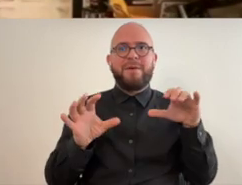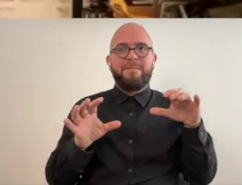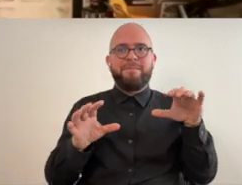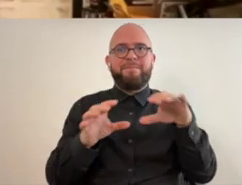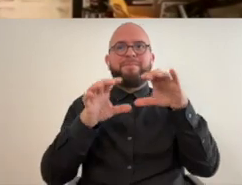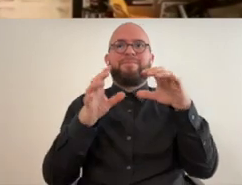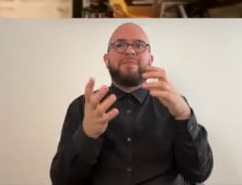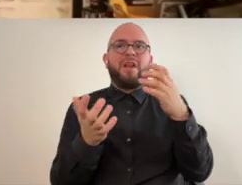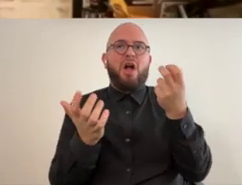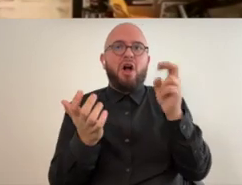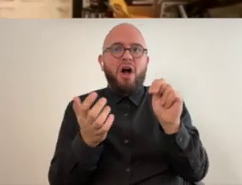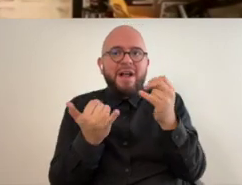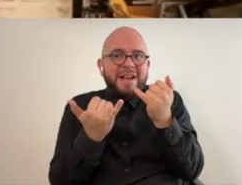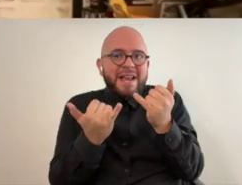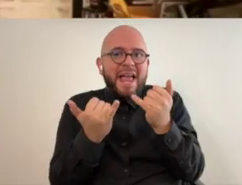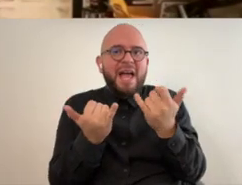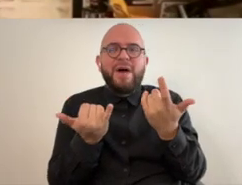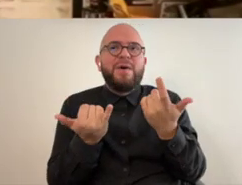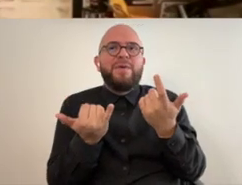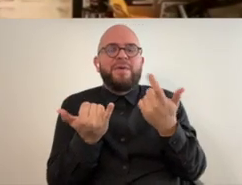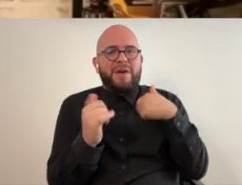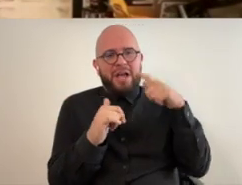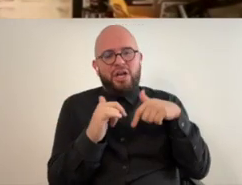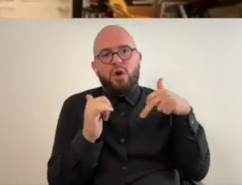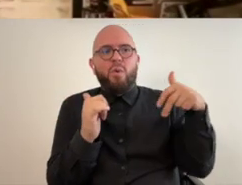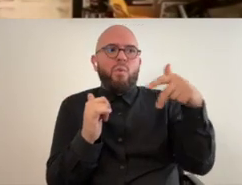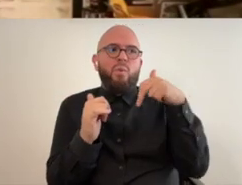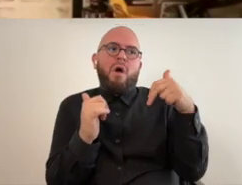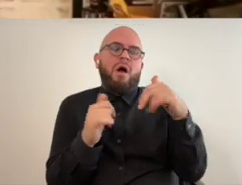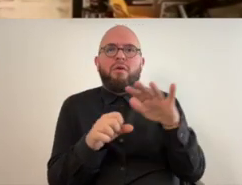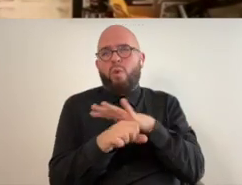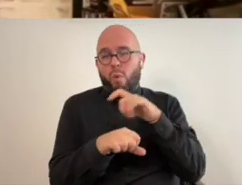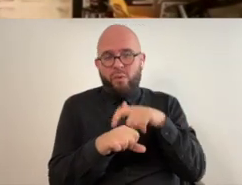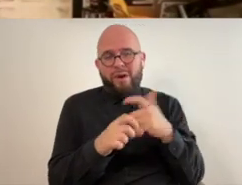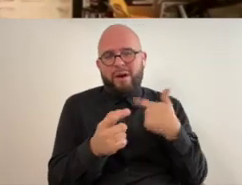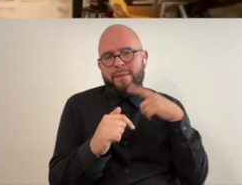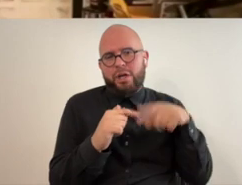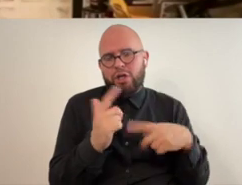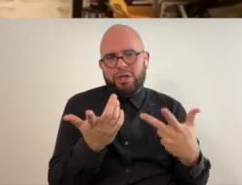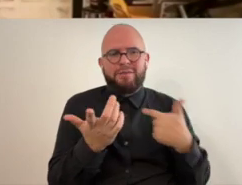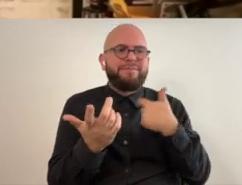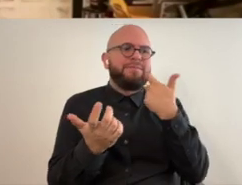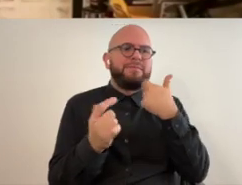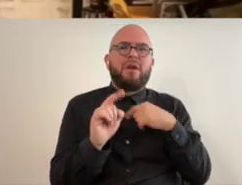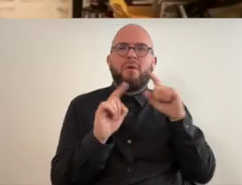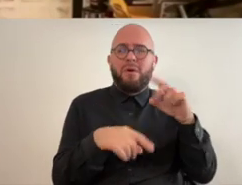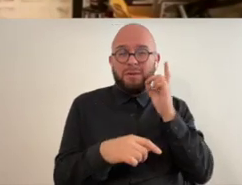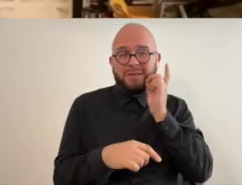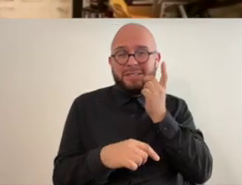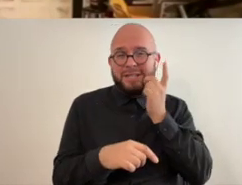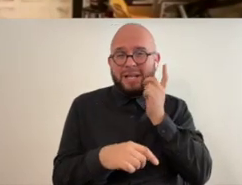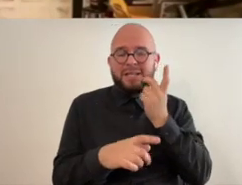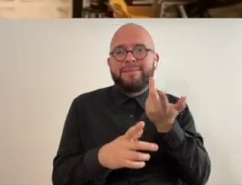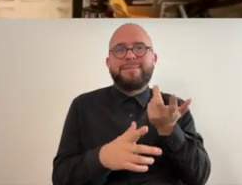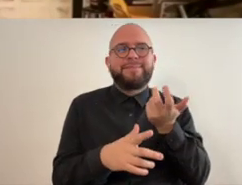to do a con now i would not be able to walk the whole time i recently went to disneyland for um a